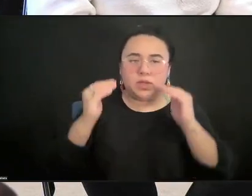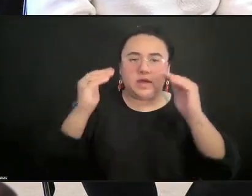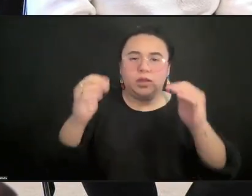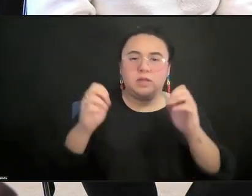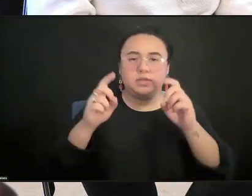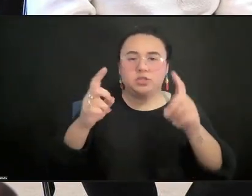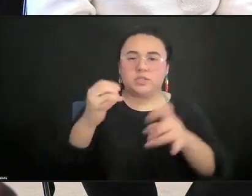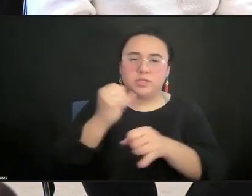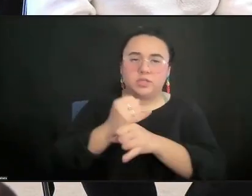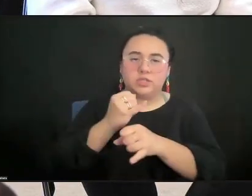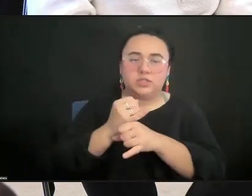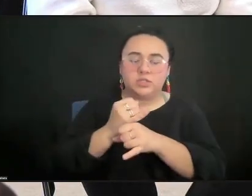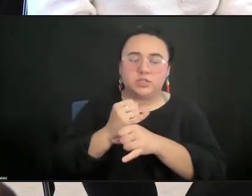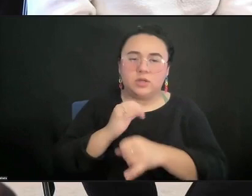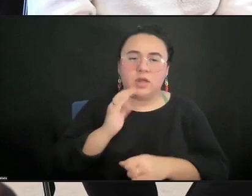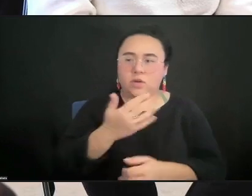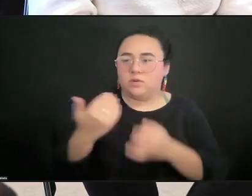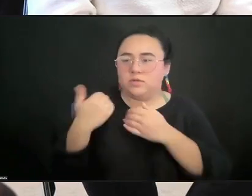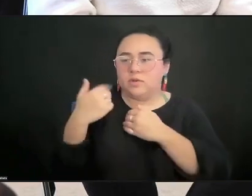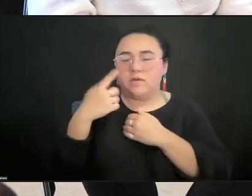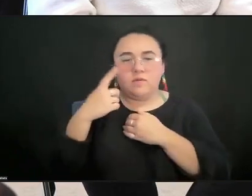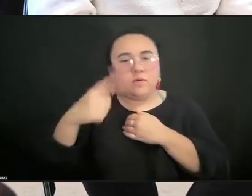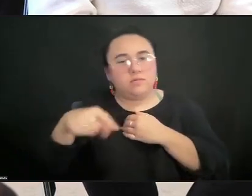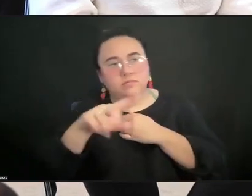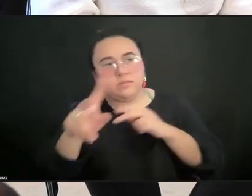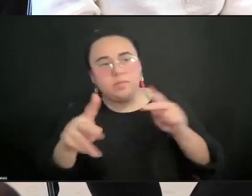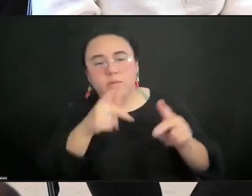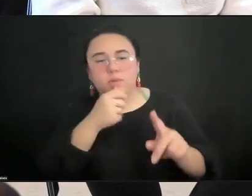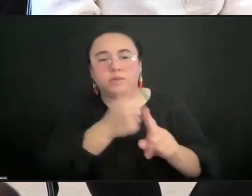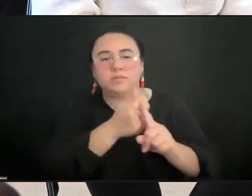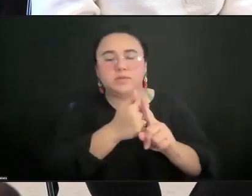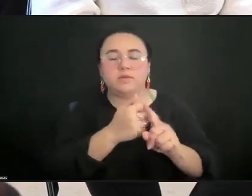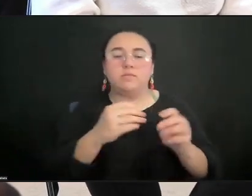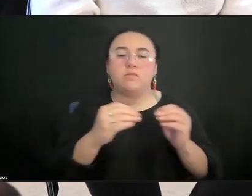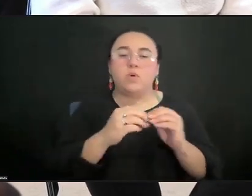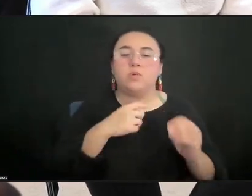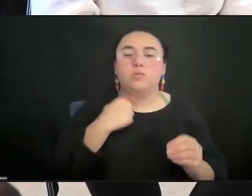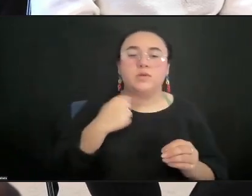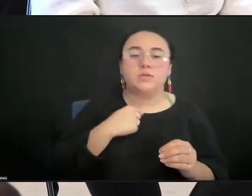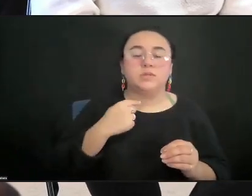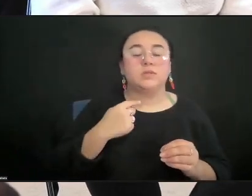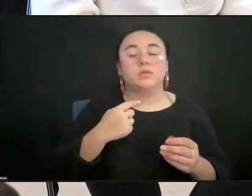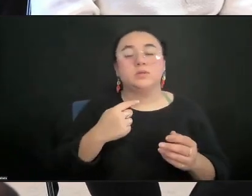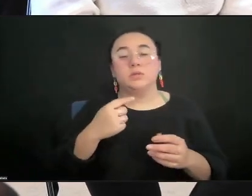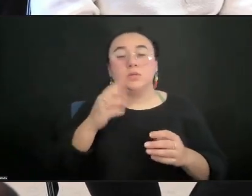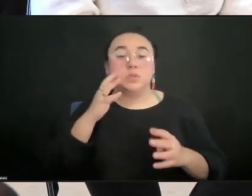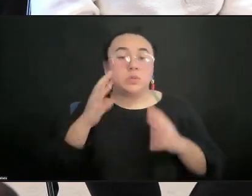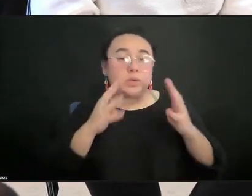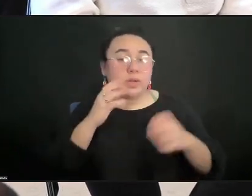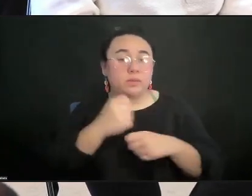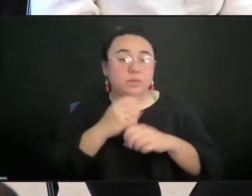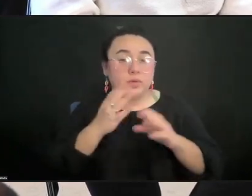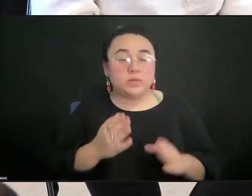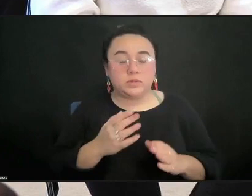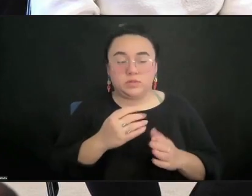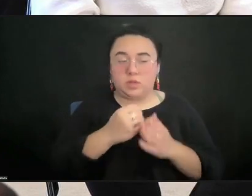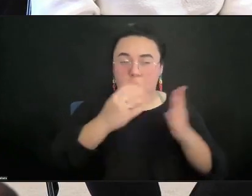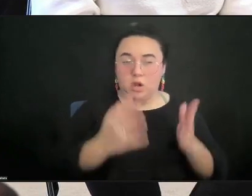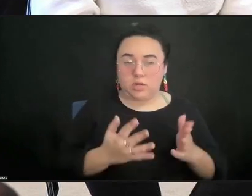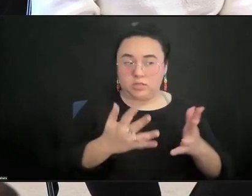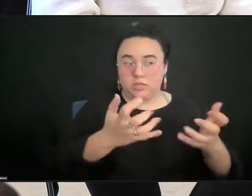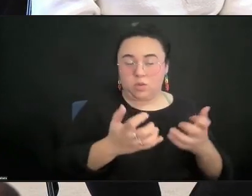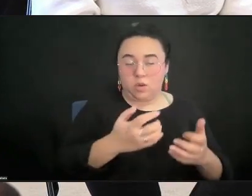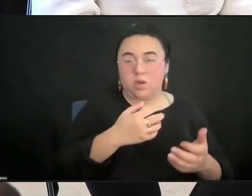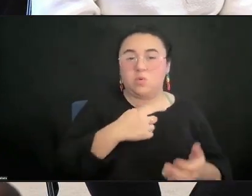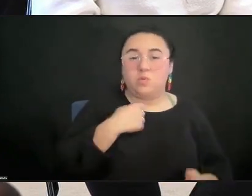those who are more at risk, for our creative producers, for our artists, for those of us who want to take risks, but from a financial place